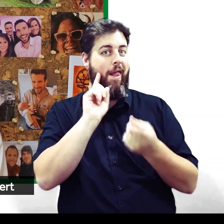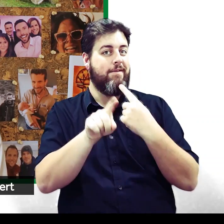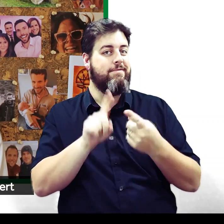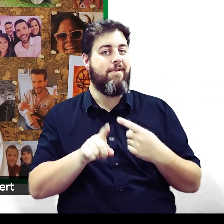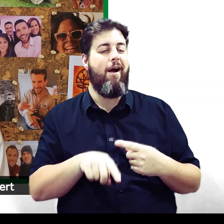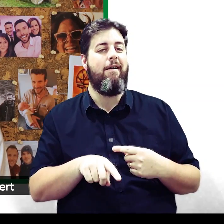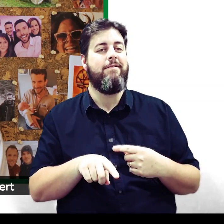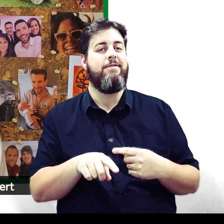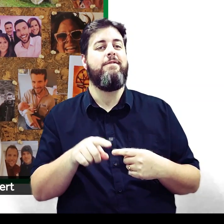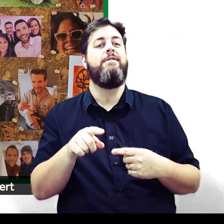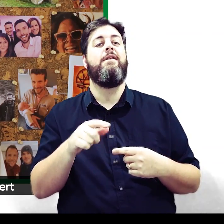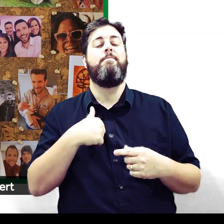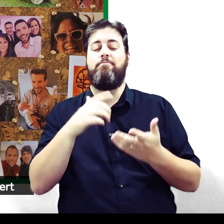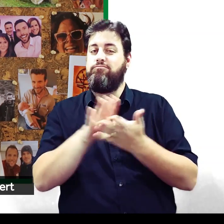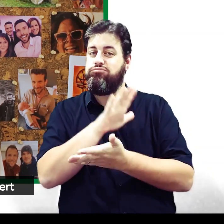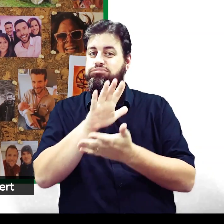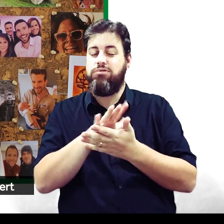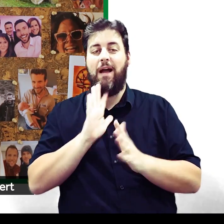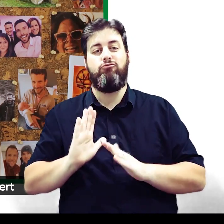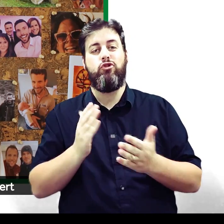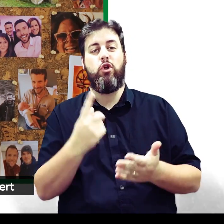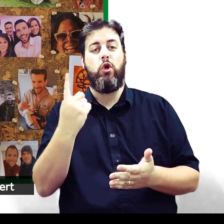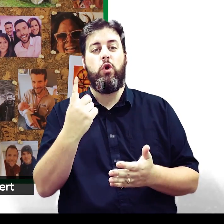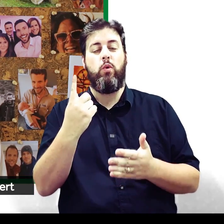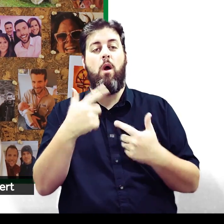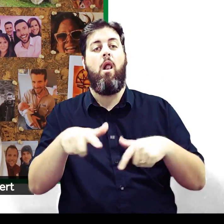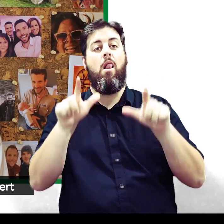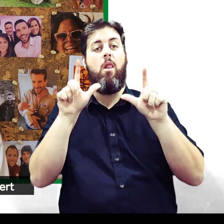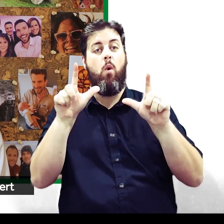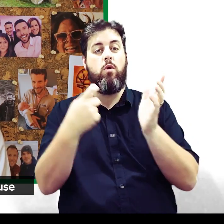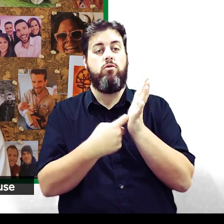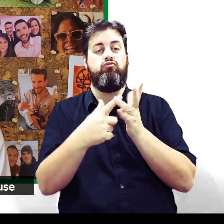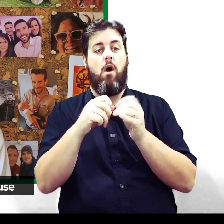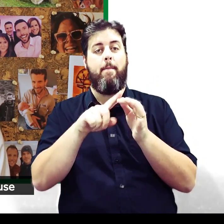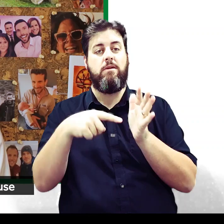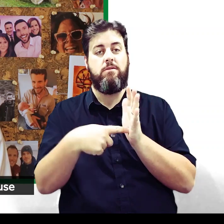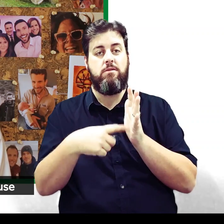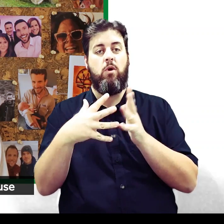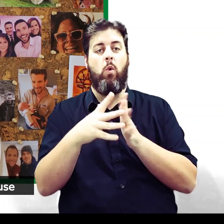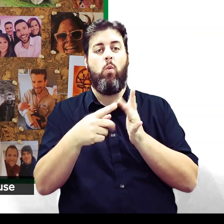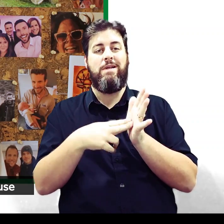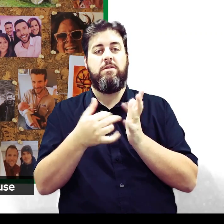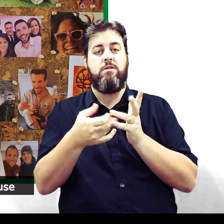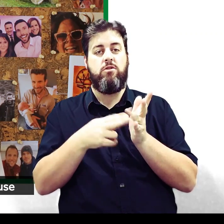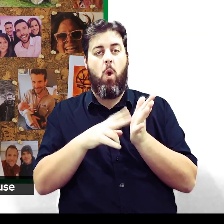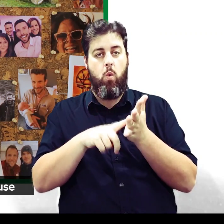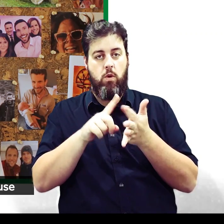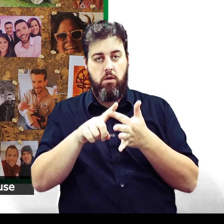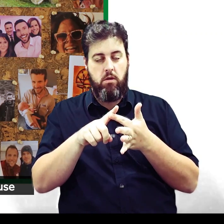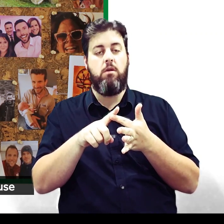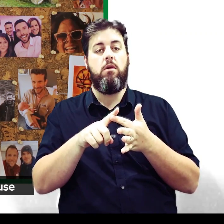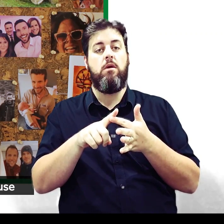questions. My absolute pleasure to introduce Professor Lord Robert Winston who is a scientist,